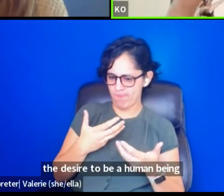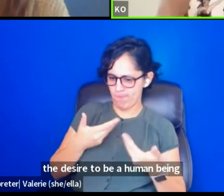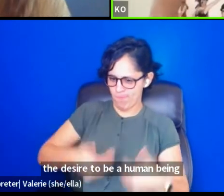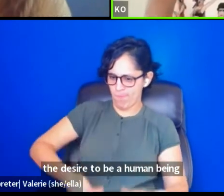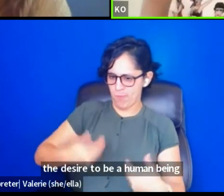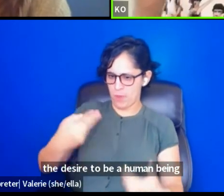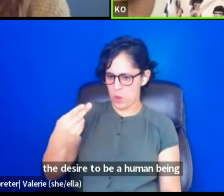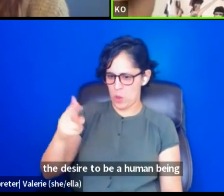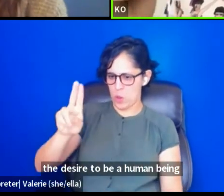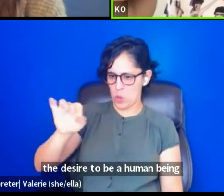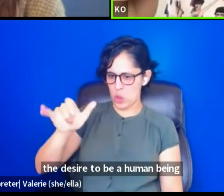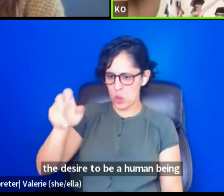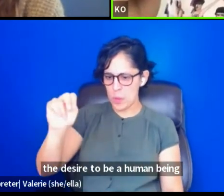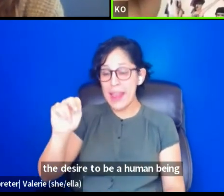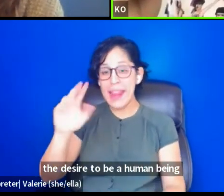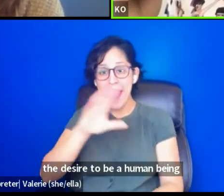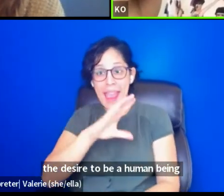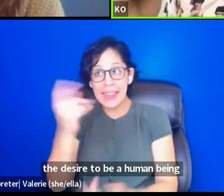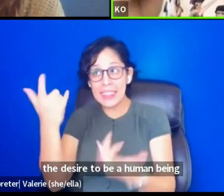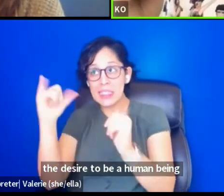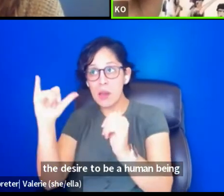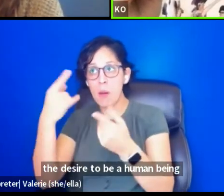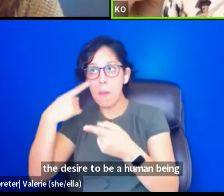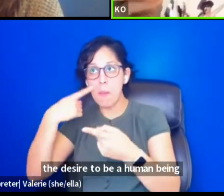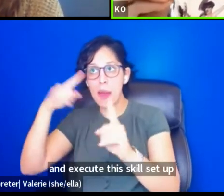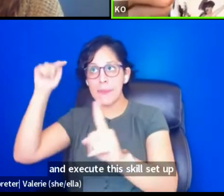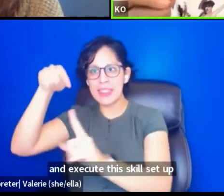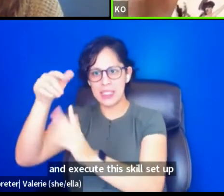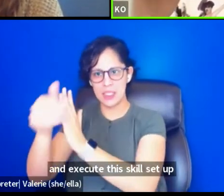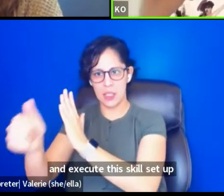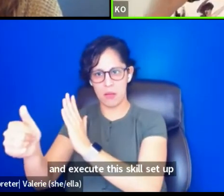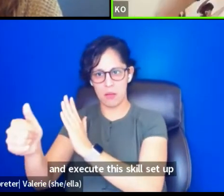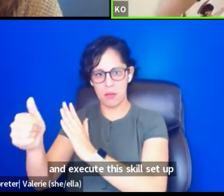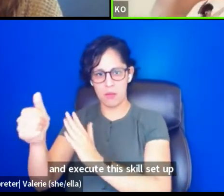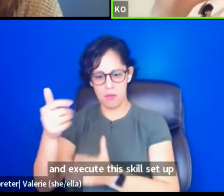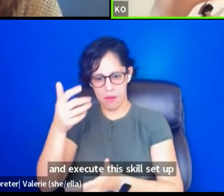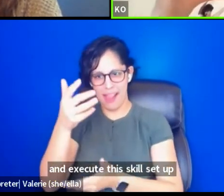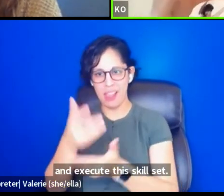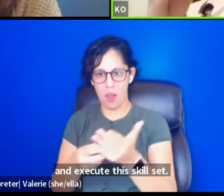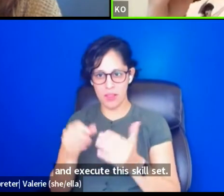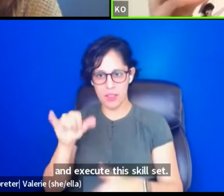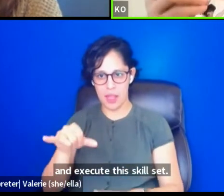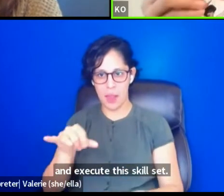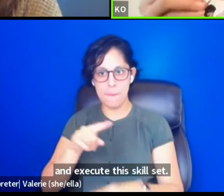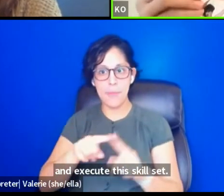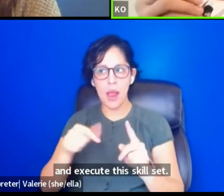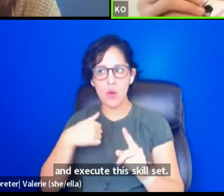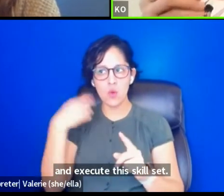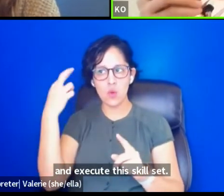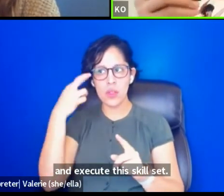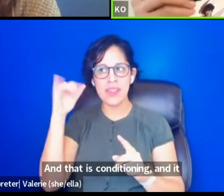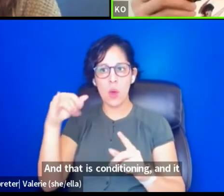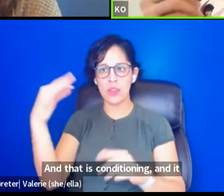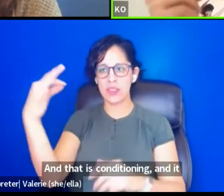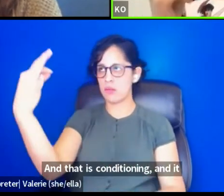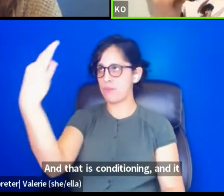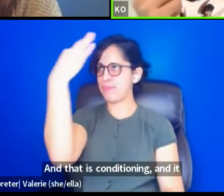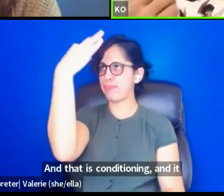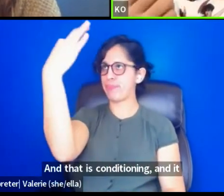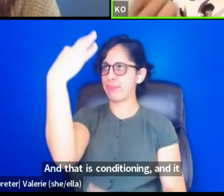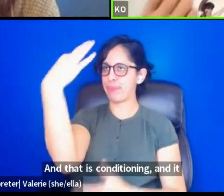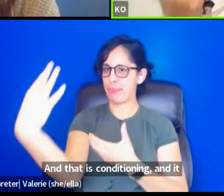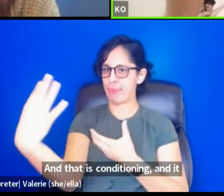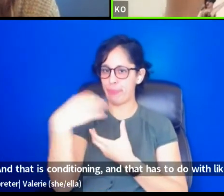execute this skill set. And that is conditioning. And that has to do with like my